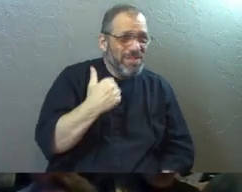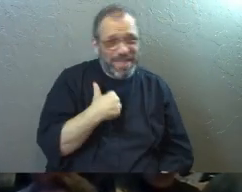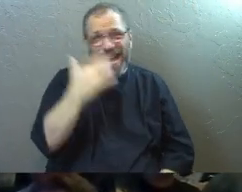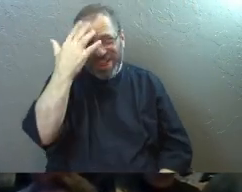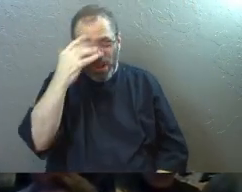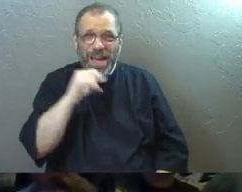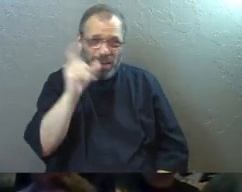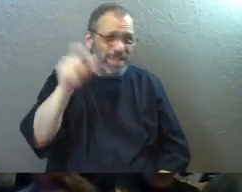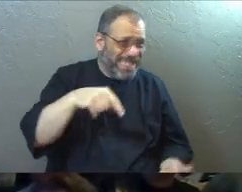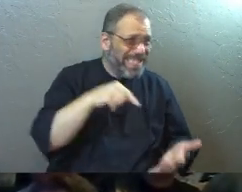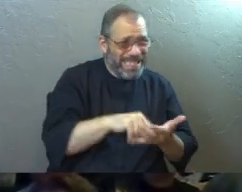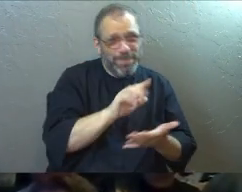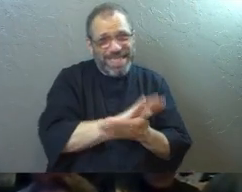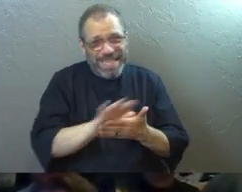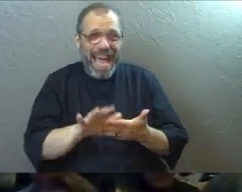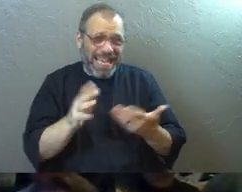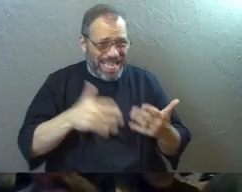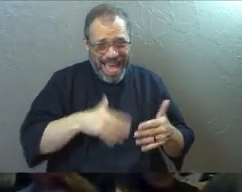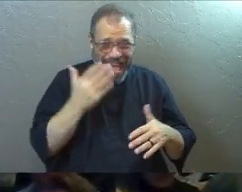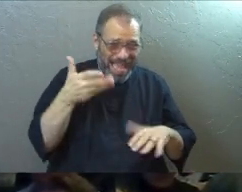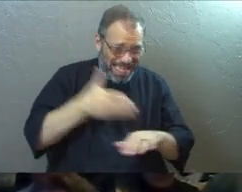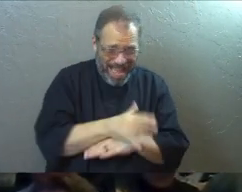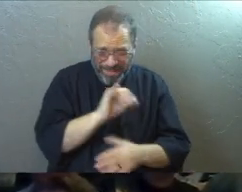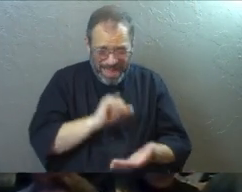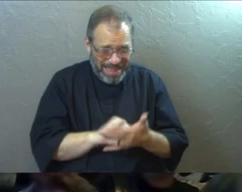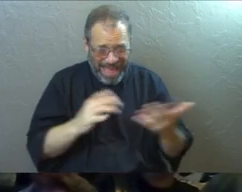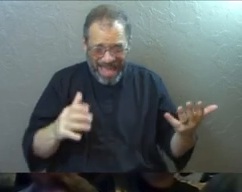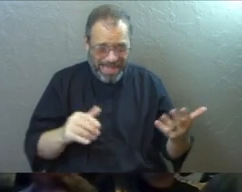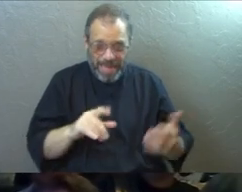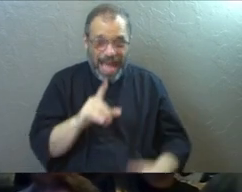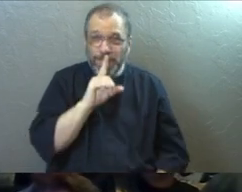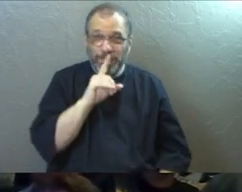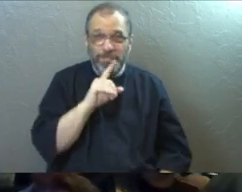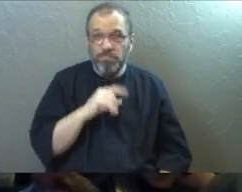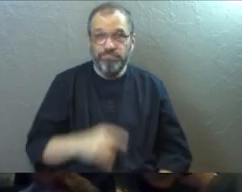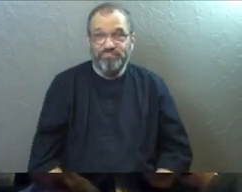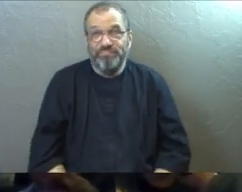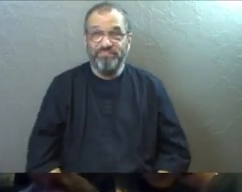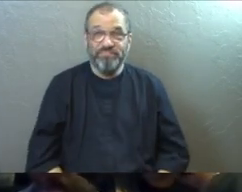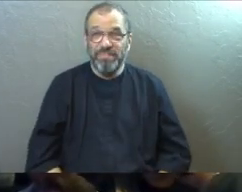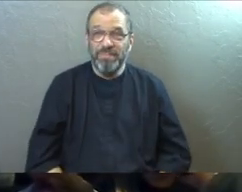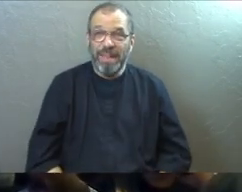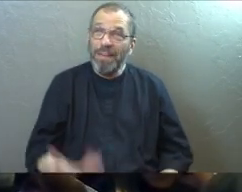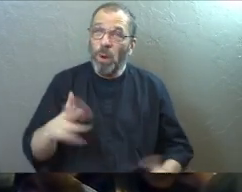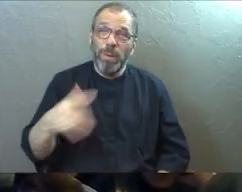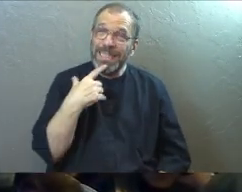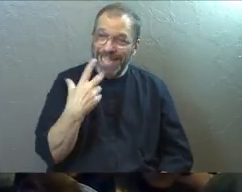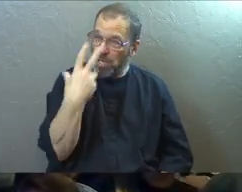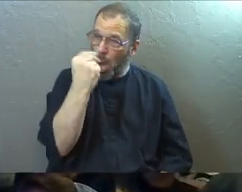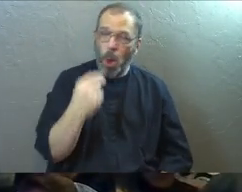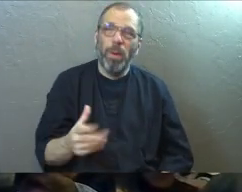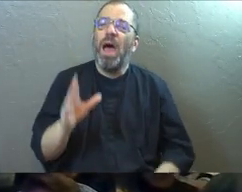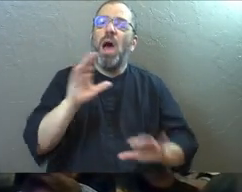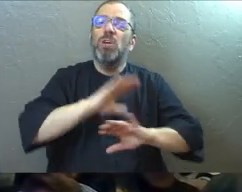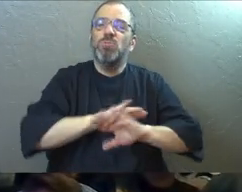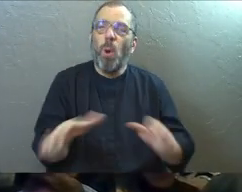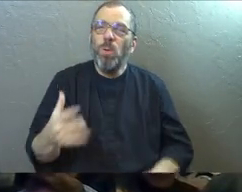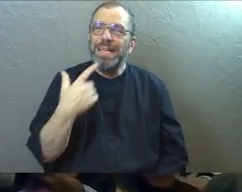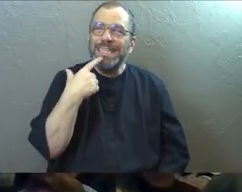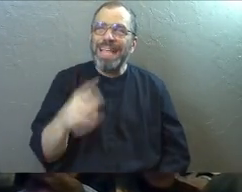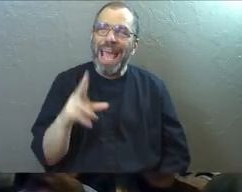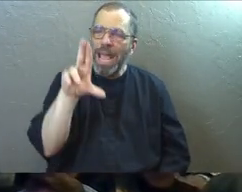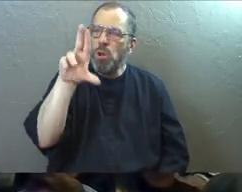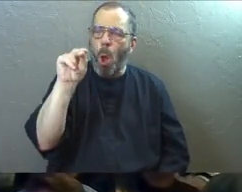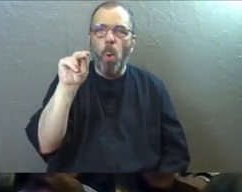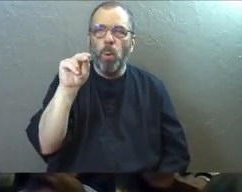know that I don't actually need this. This would be nice. And by the end of that conversation, I don't ask him anything. Because I've said no for him. Don't say no for God.